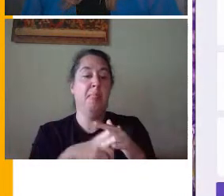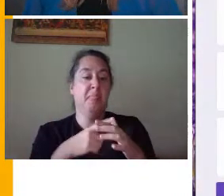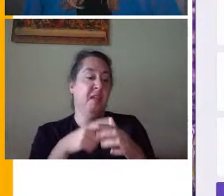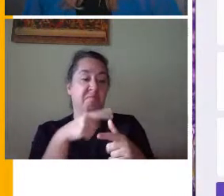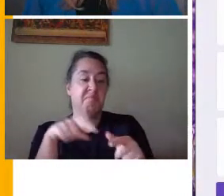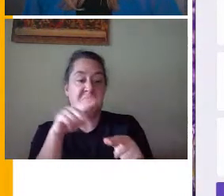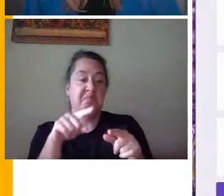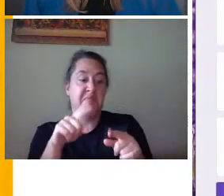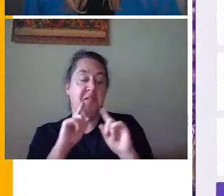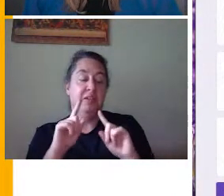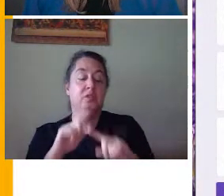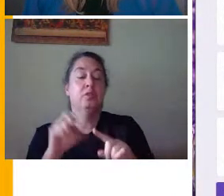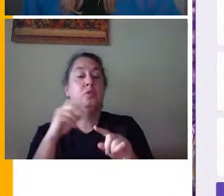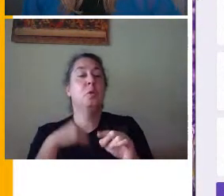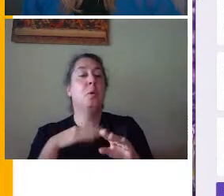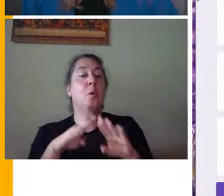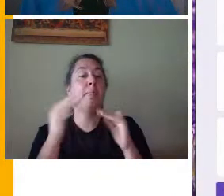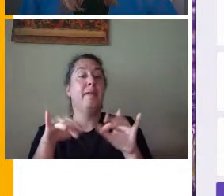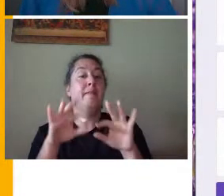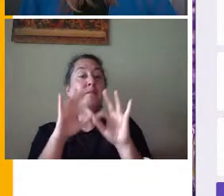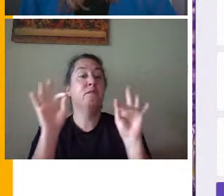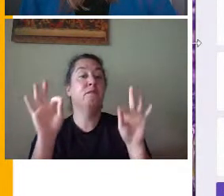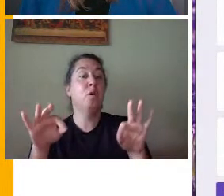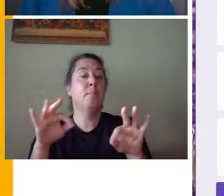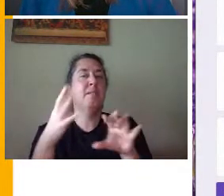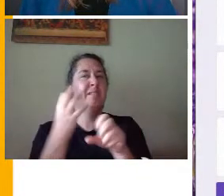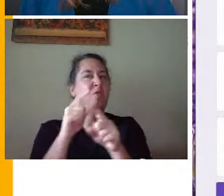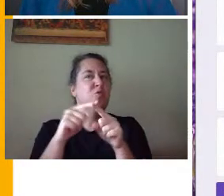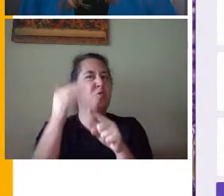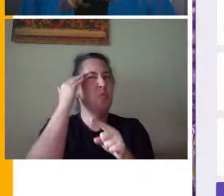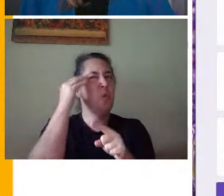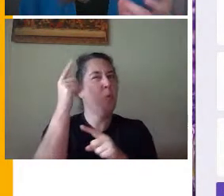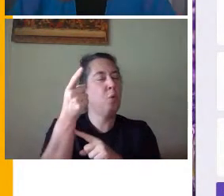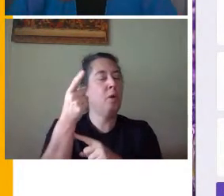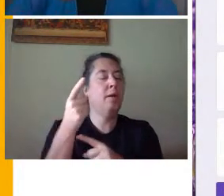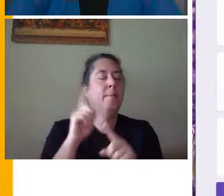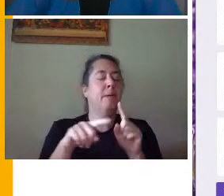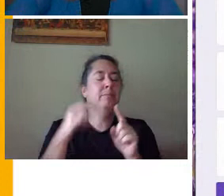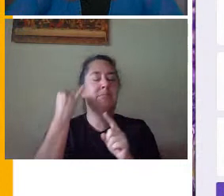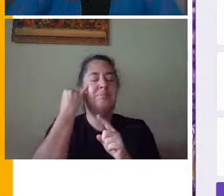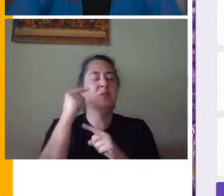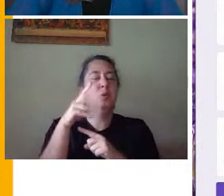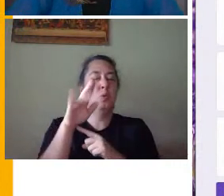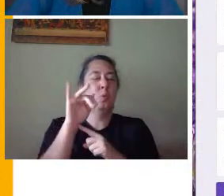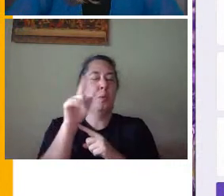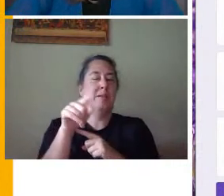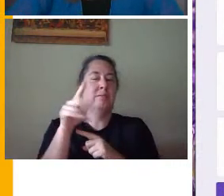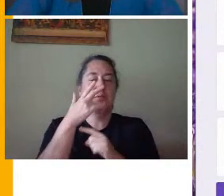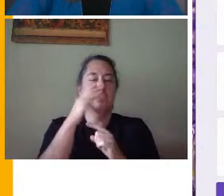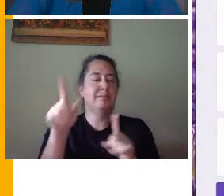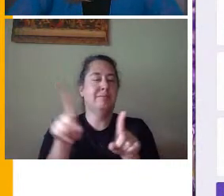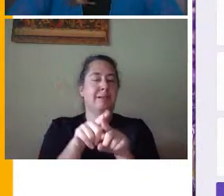getting to know you form. This one's done in a form, but a quiz is the same way. So you put in your answer.